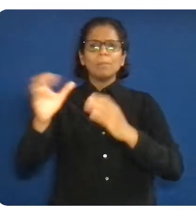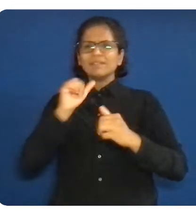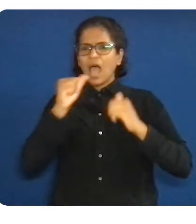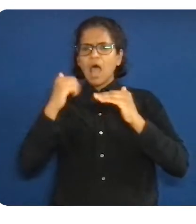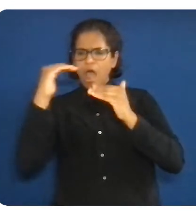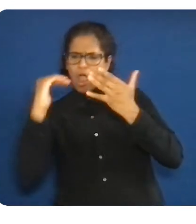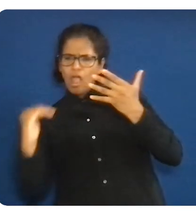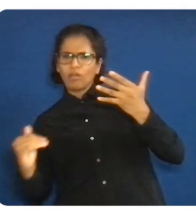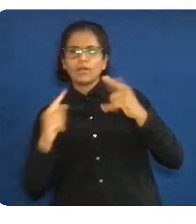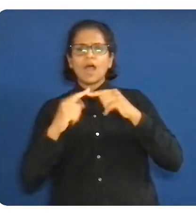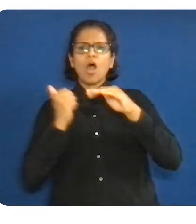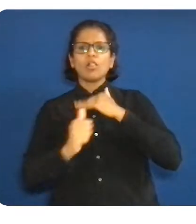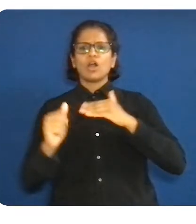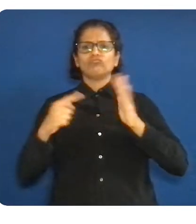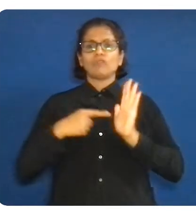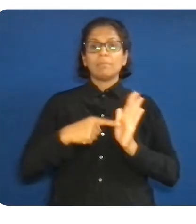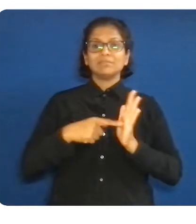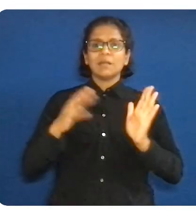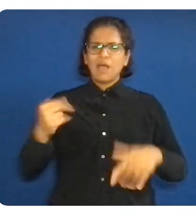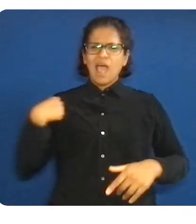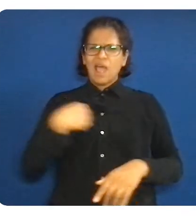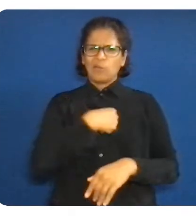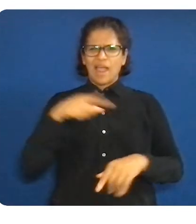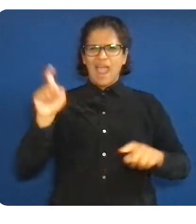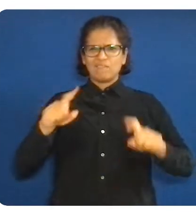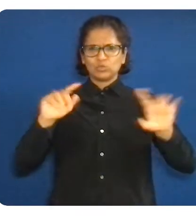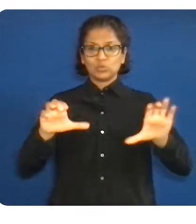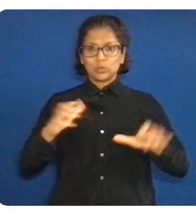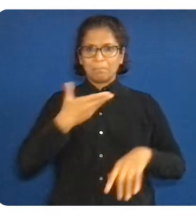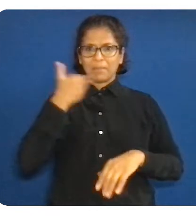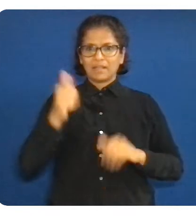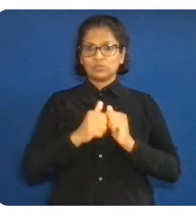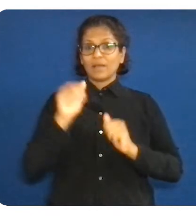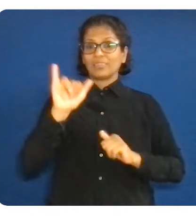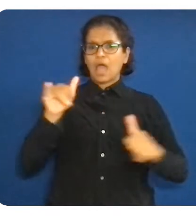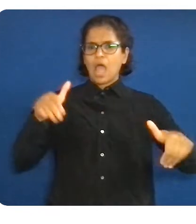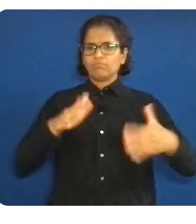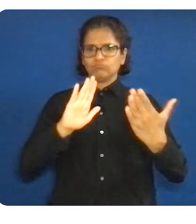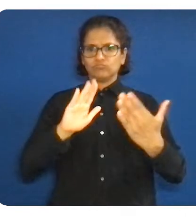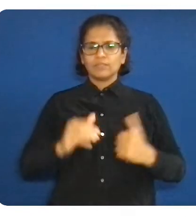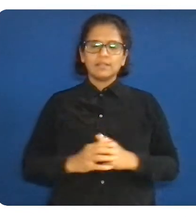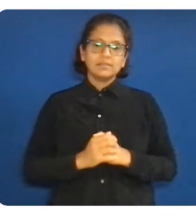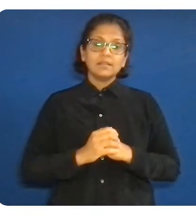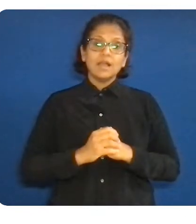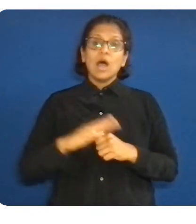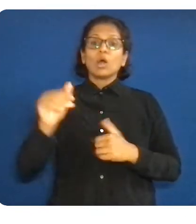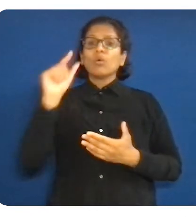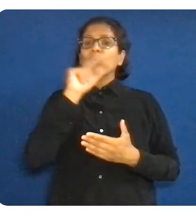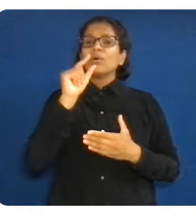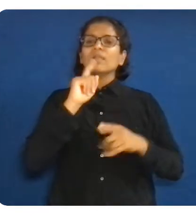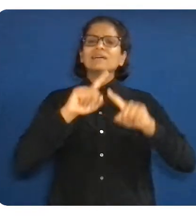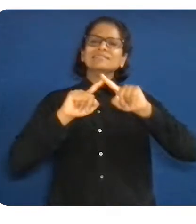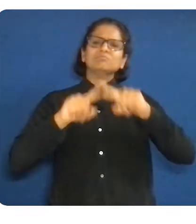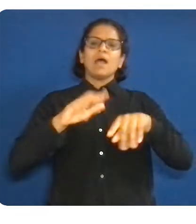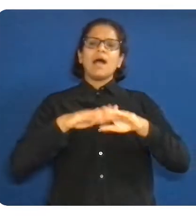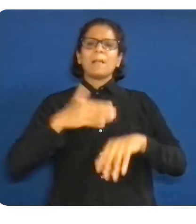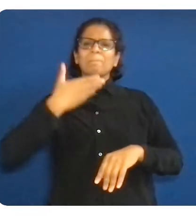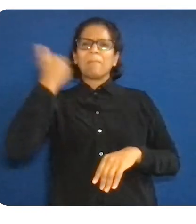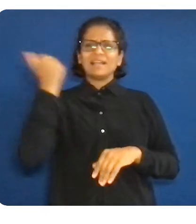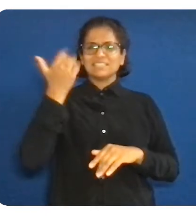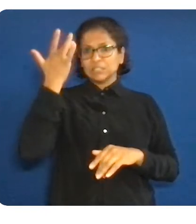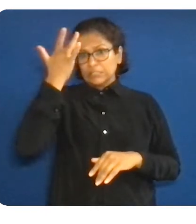talent to not only help us solve today's challenges, but also to co-create solutions to tomorrow's problems.